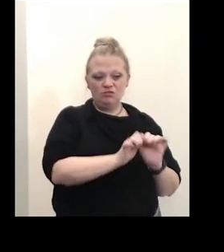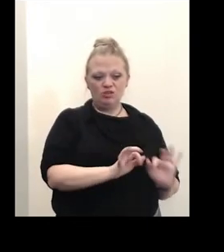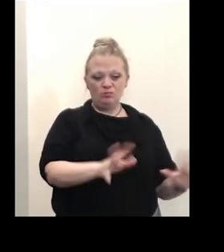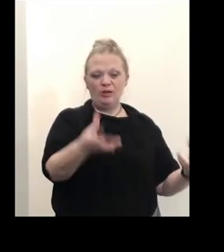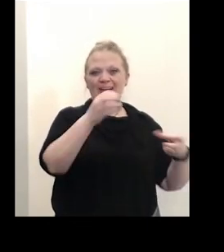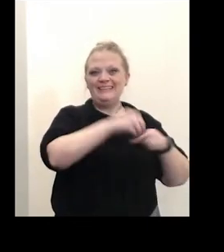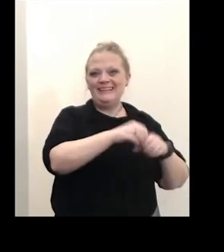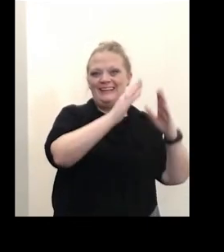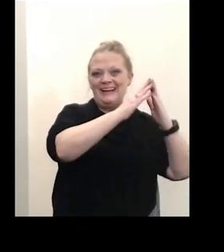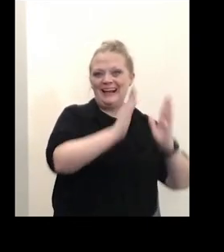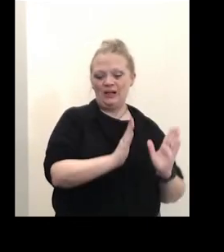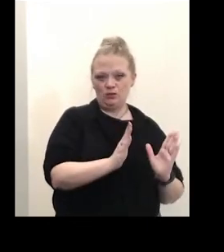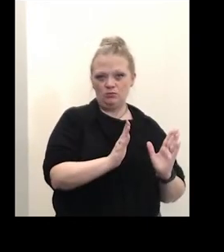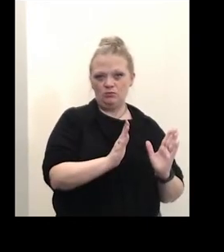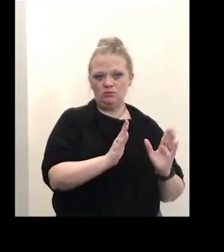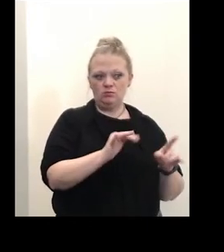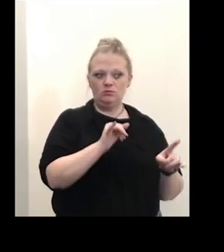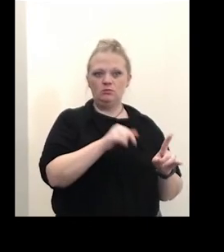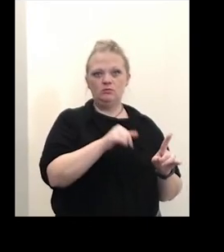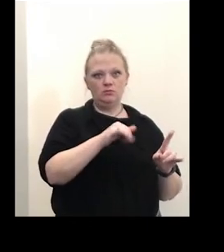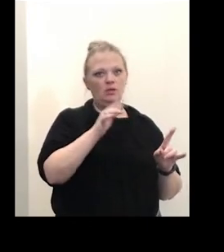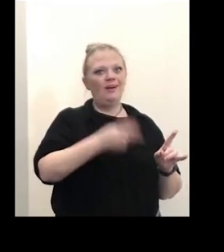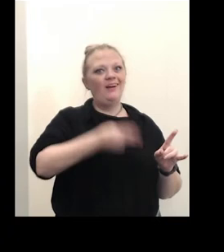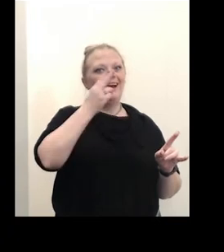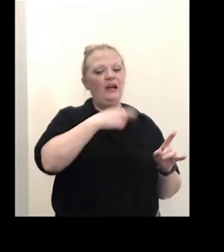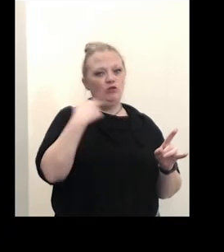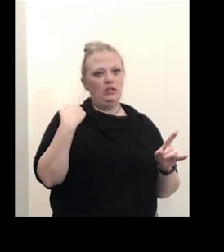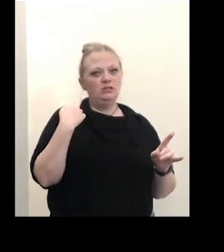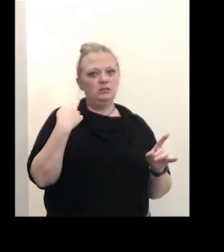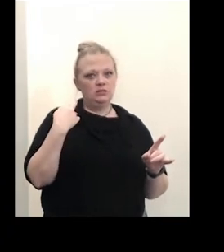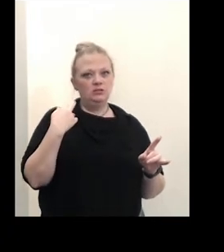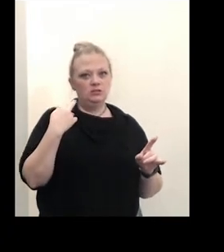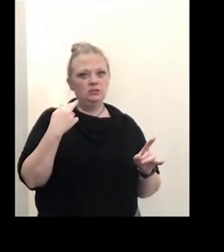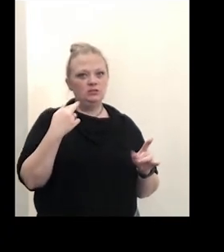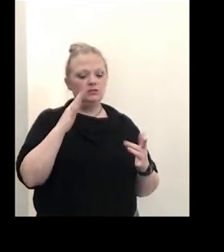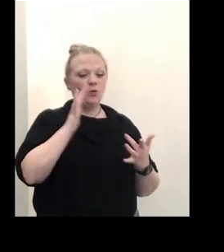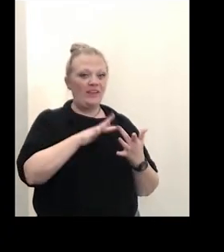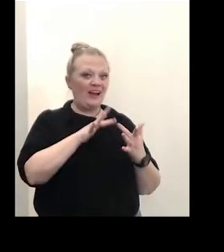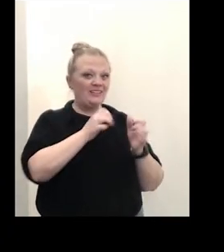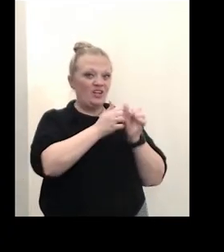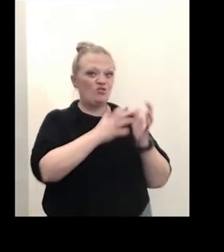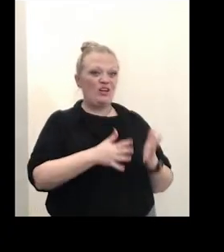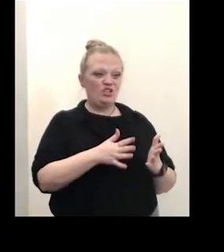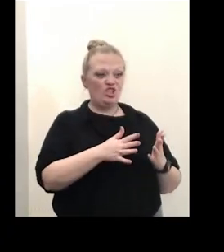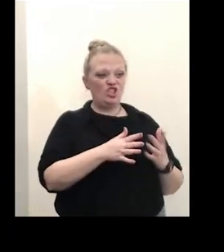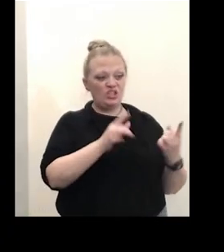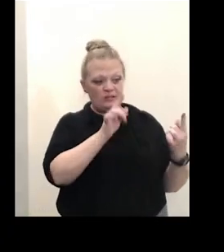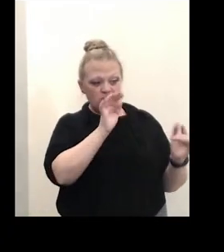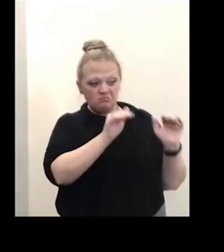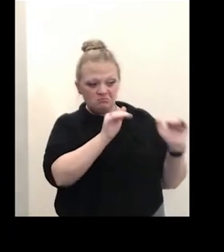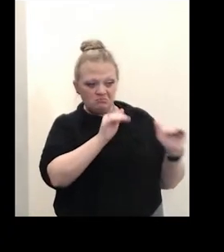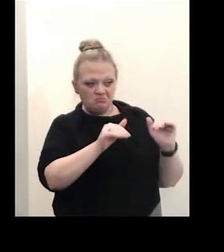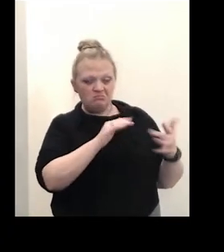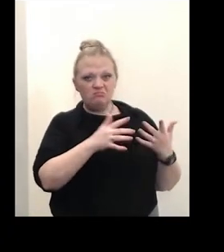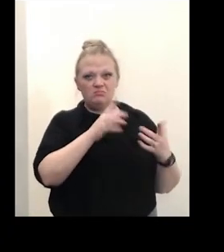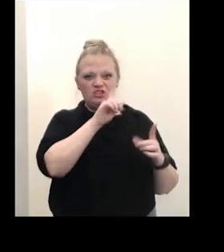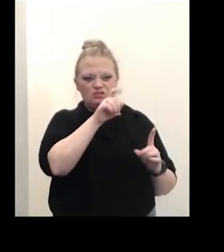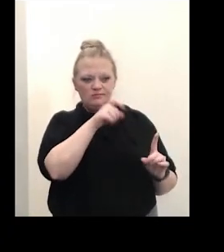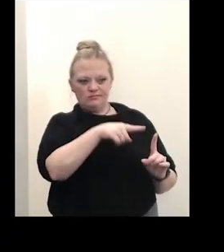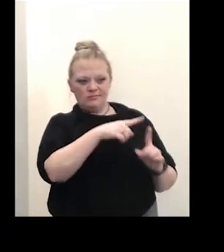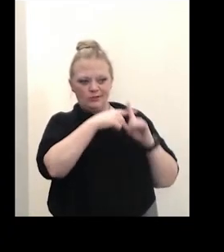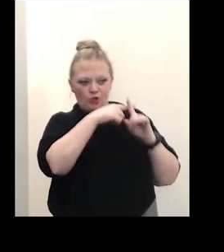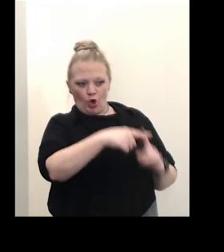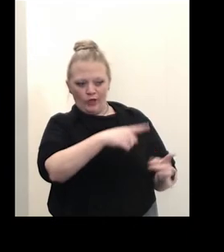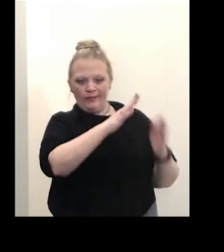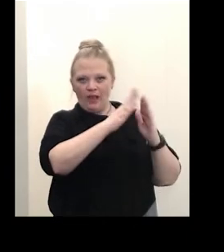are very high risk of transmission and that's why our contact tracers you know really try to target the households for their case investigations and